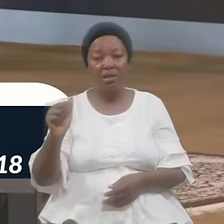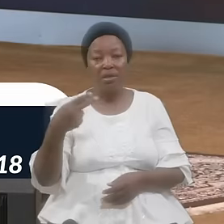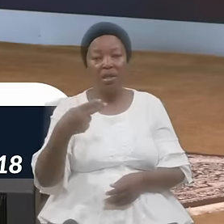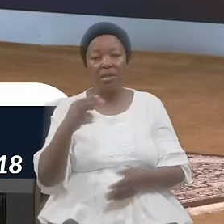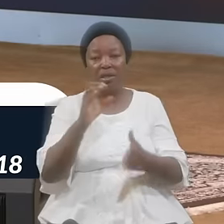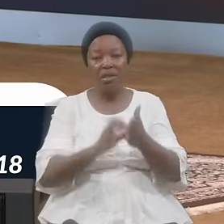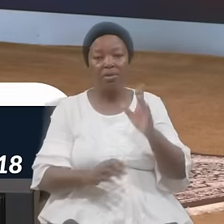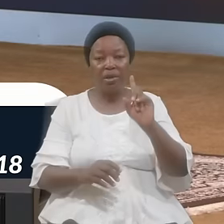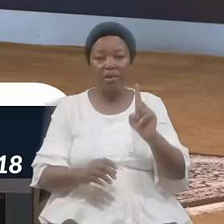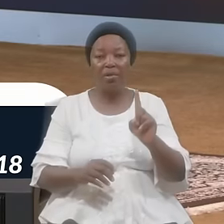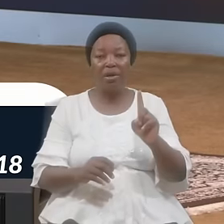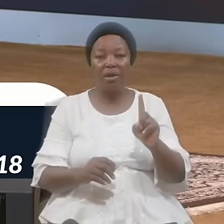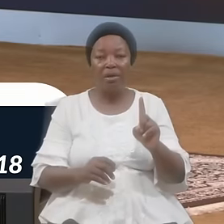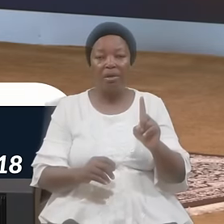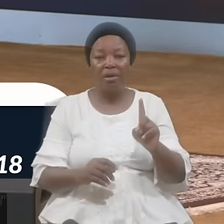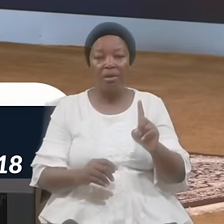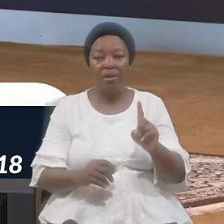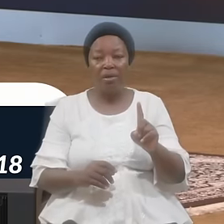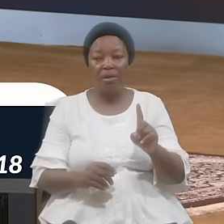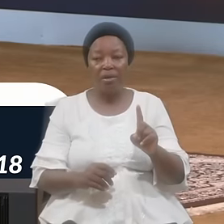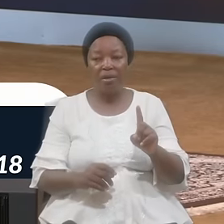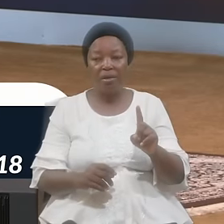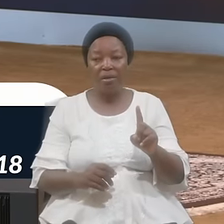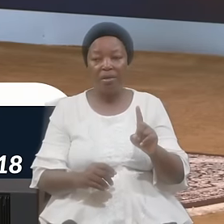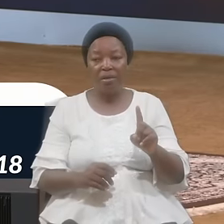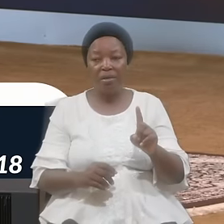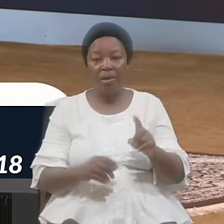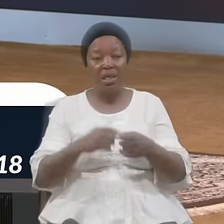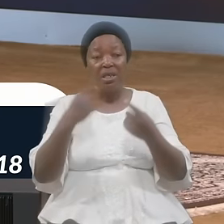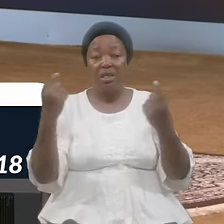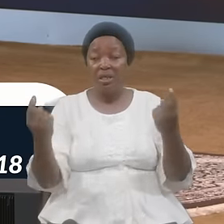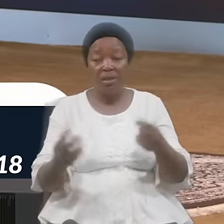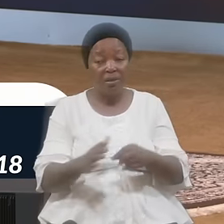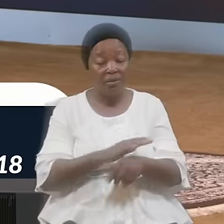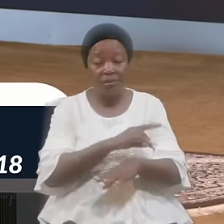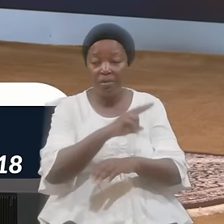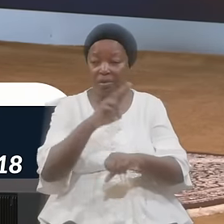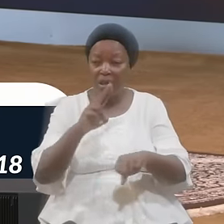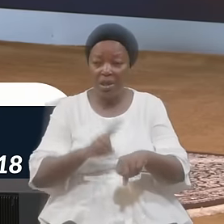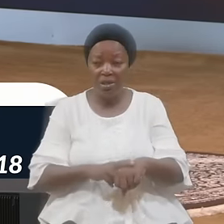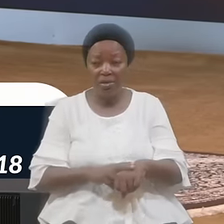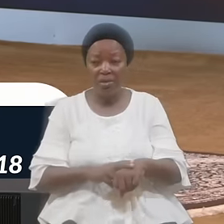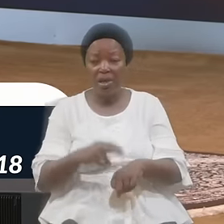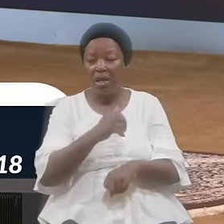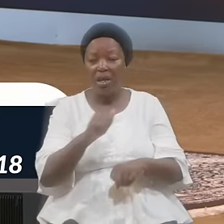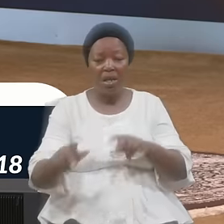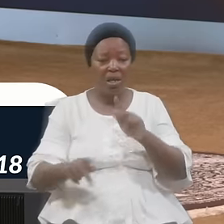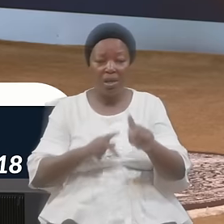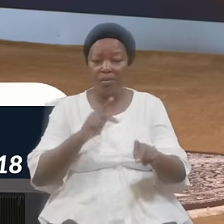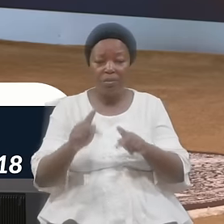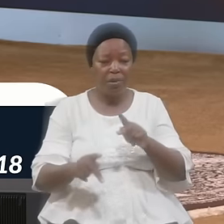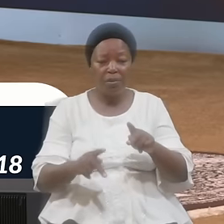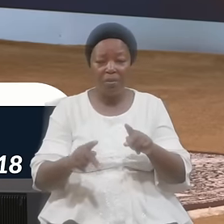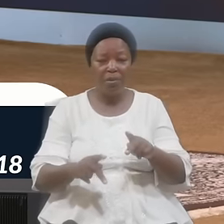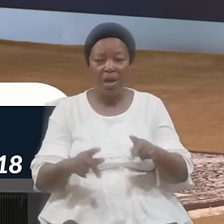One Ah Sinful Nation A People Lending